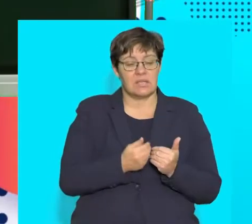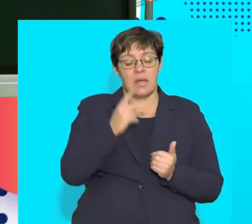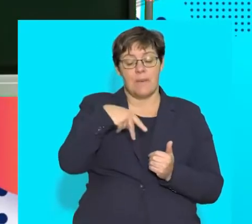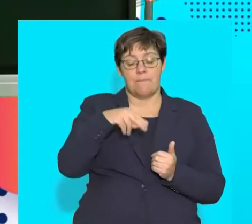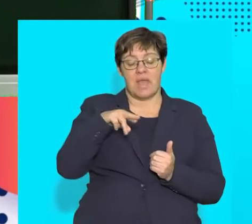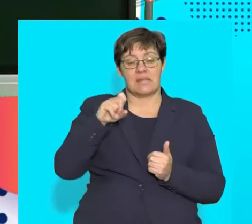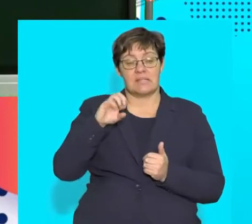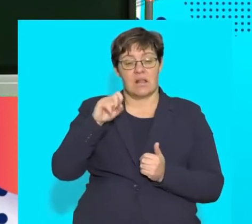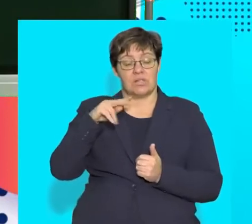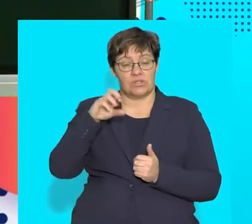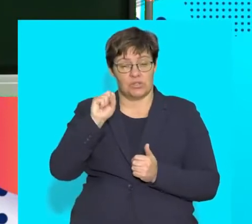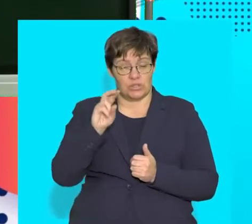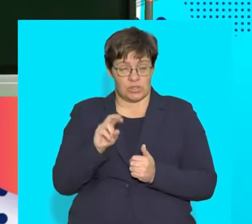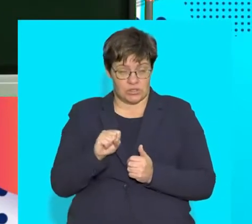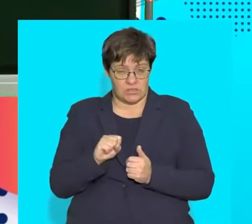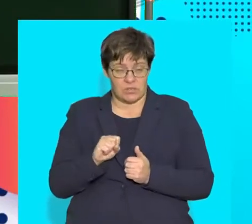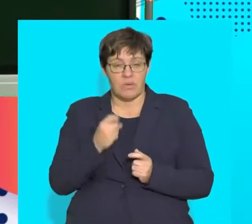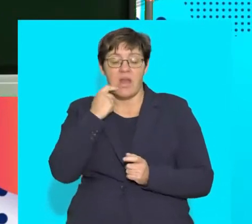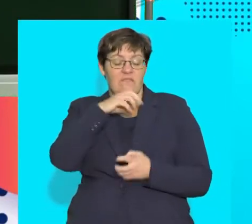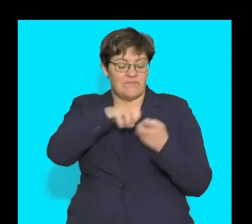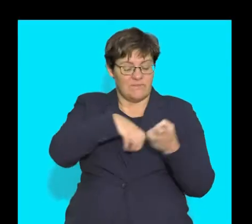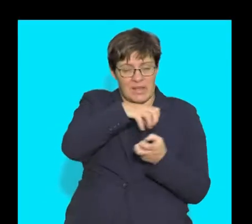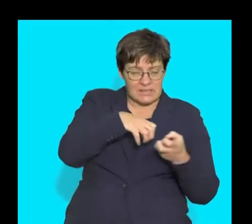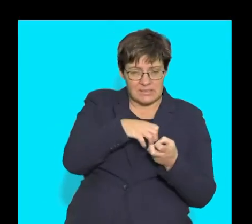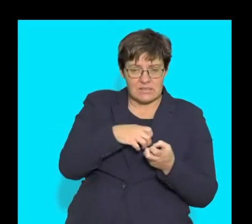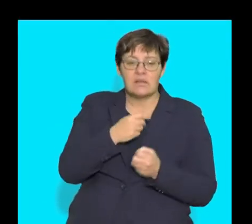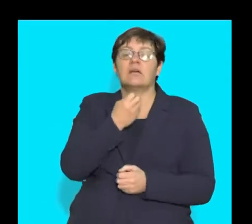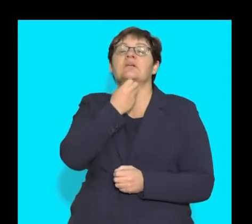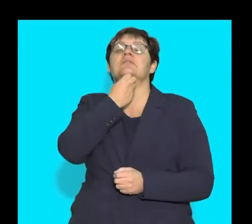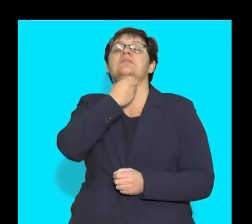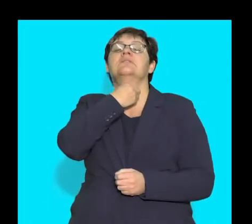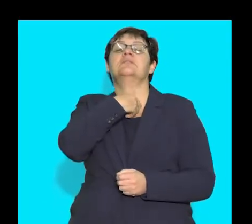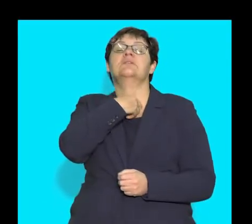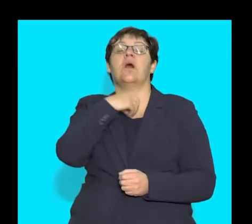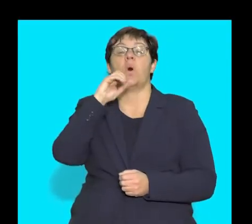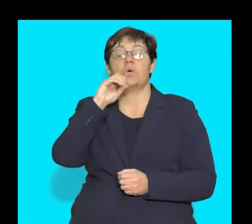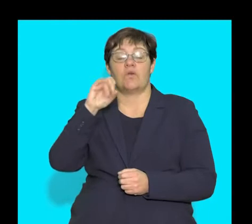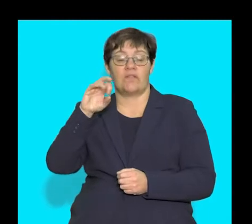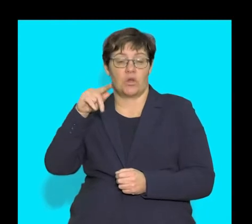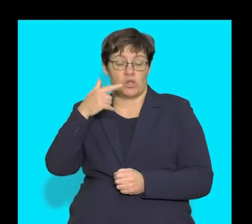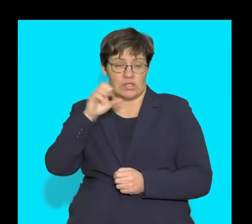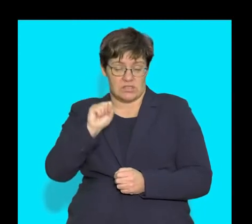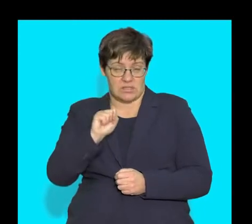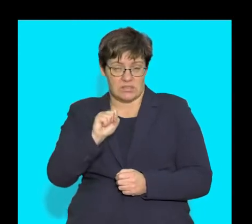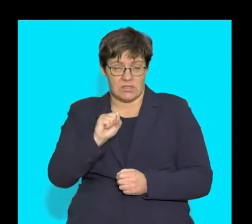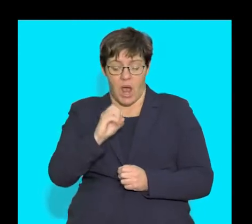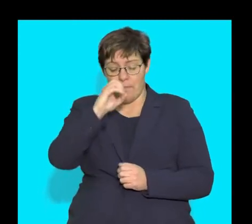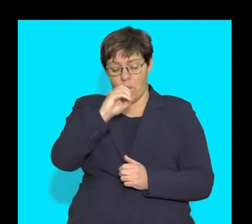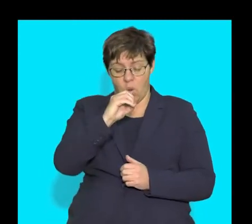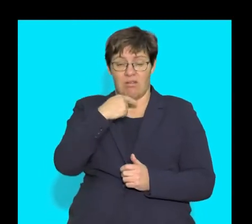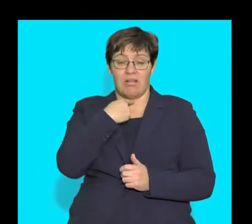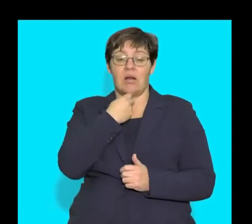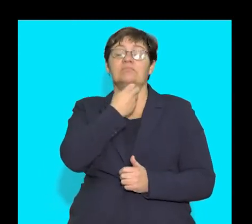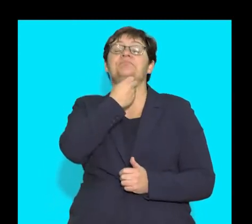peristalsis when food is mixed with saliva it moves down the esophagus. It's chewed into a little ball